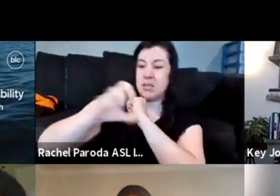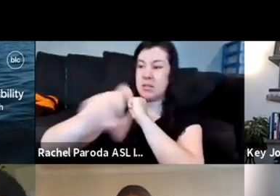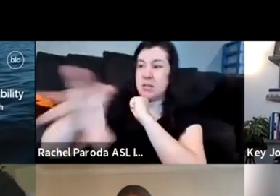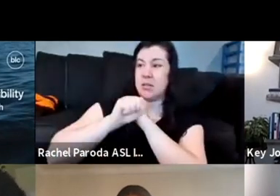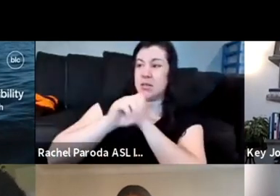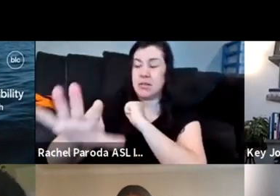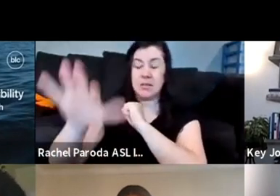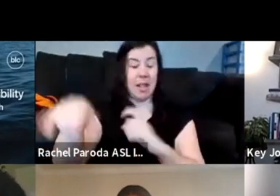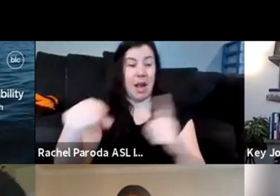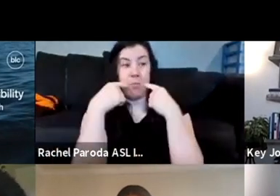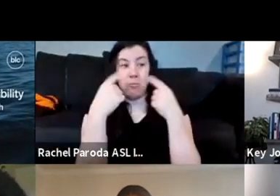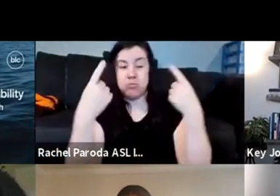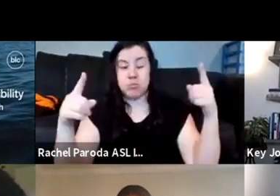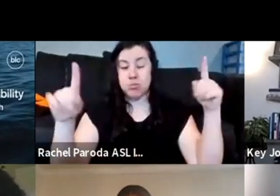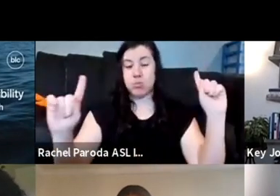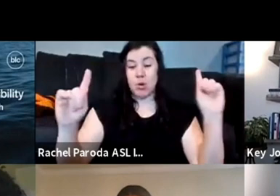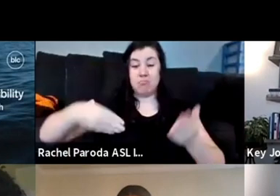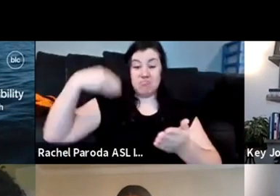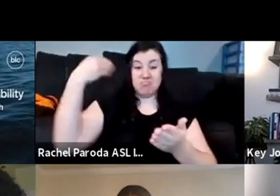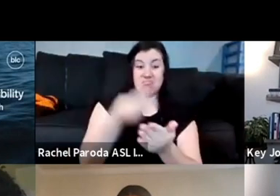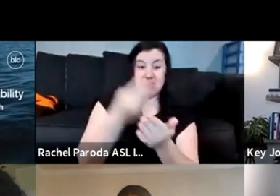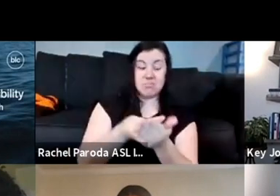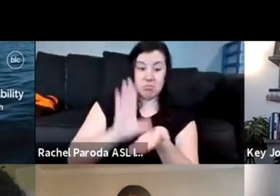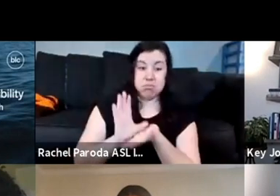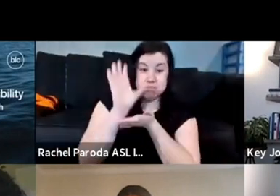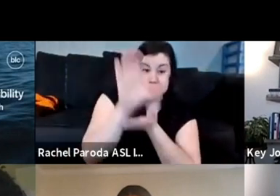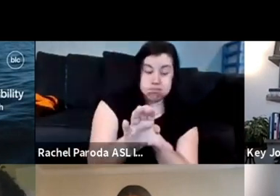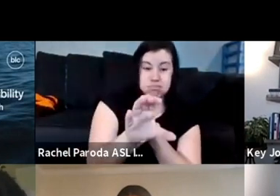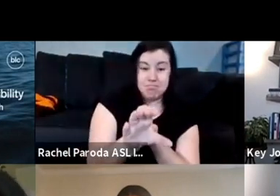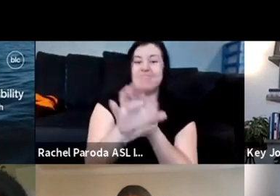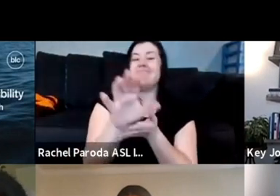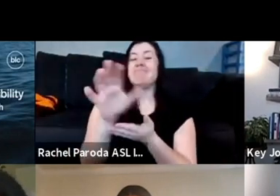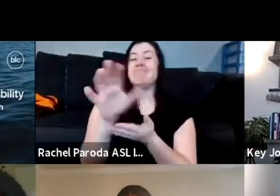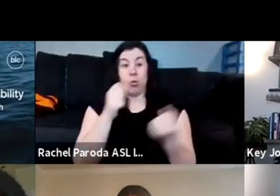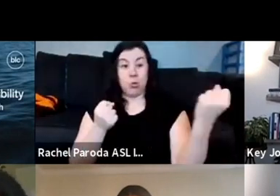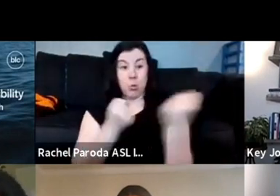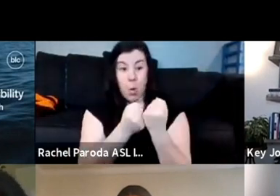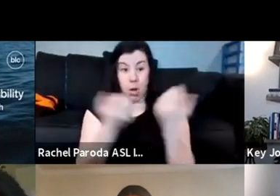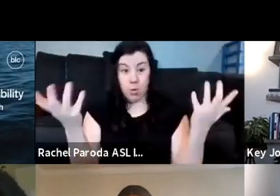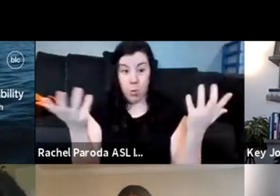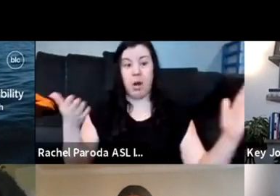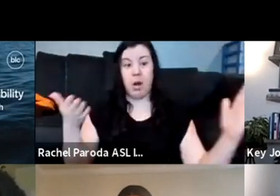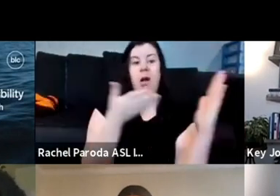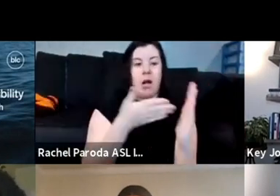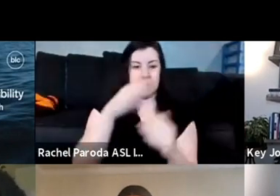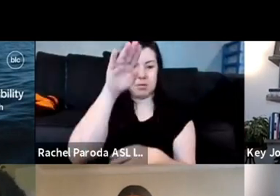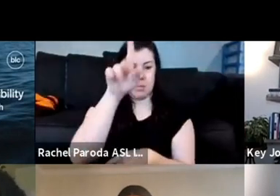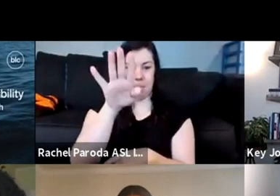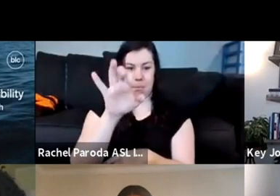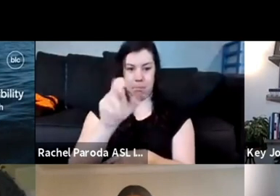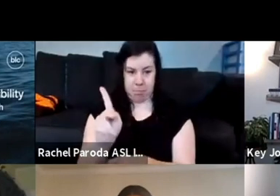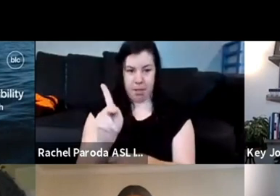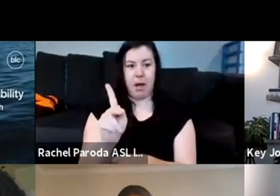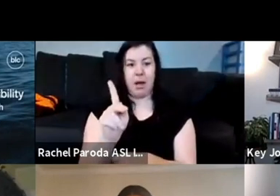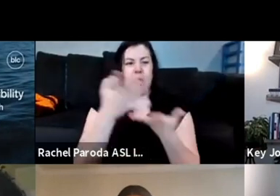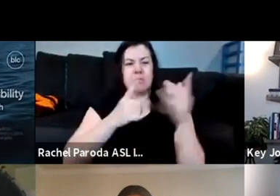works um capitalism does rely on the anti-blackness and if they can buy into incorporating what diversity should